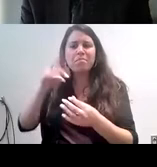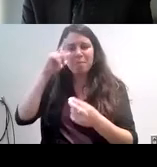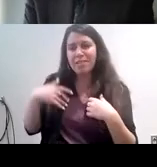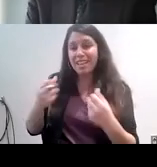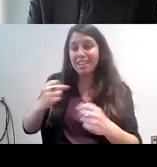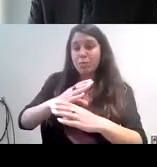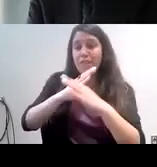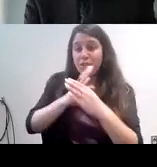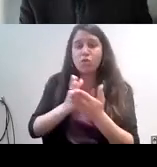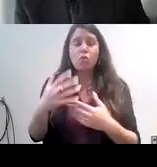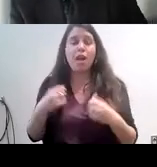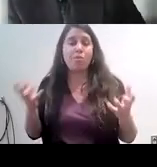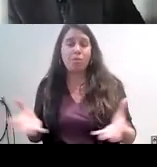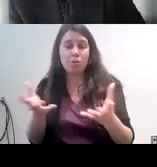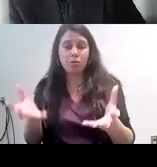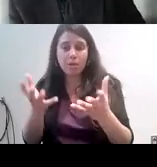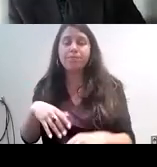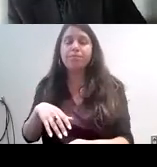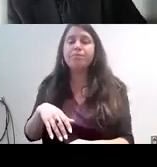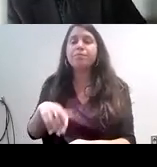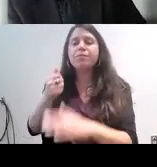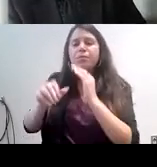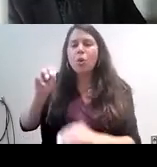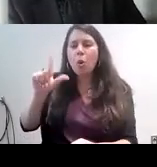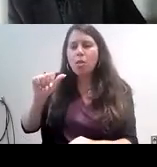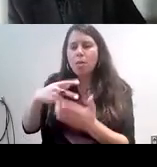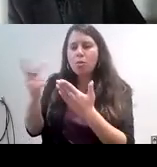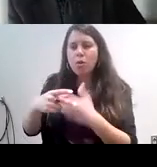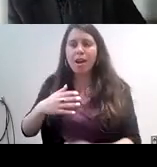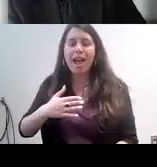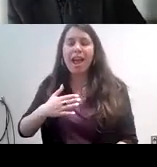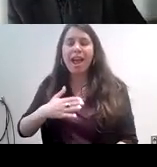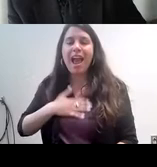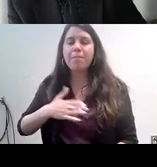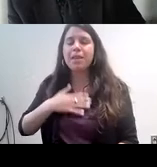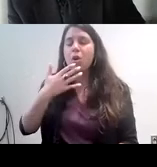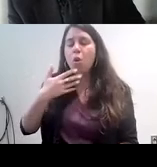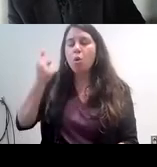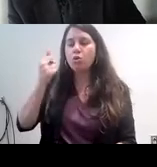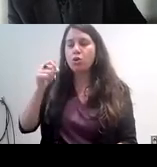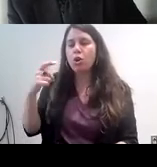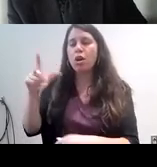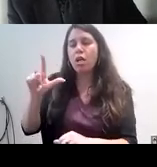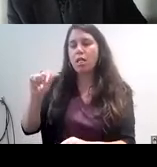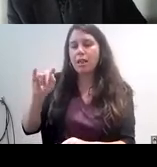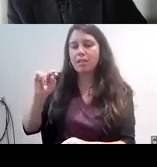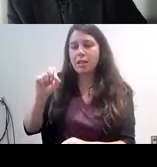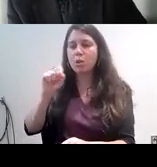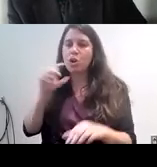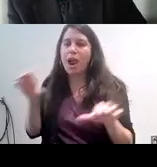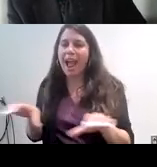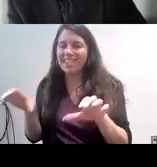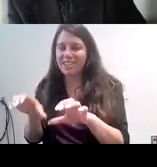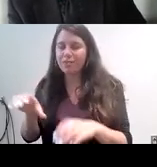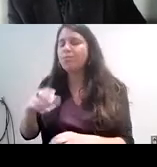the vision of the OLA program, and OLA stands for Happy Older Latinos Are Active. Before getting